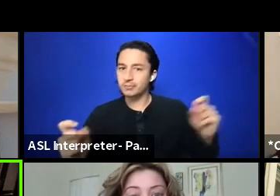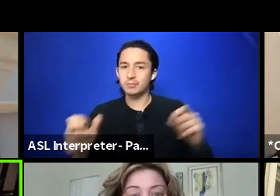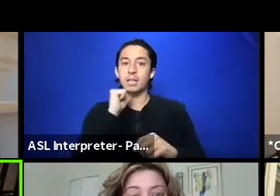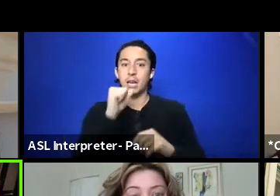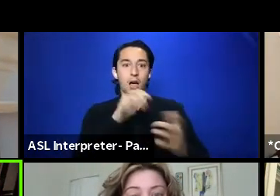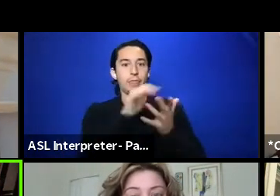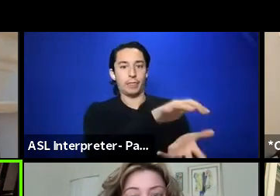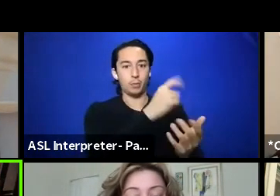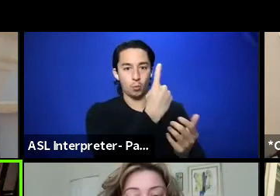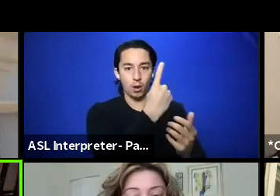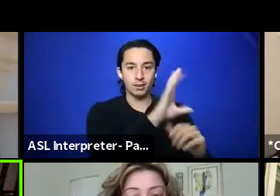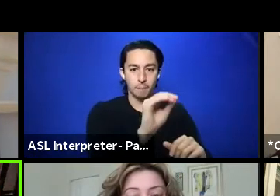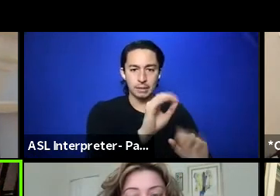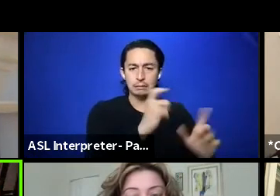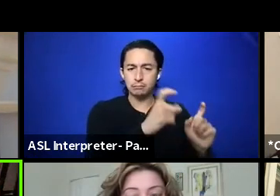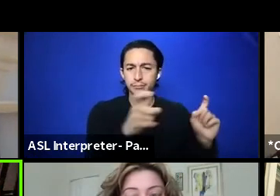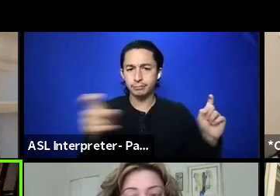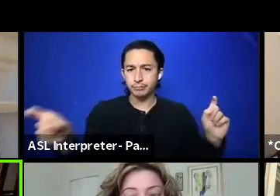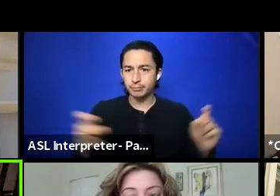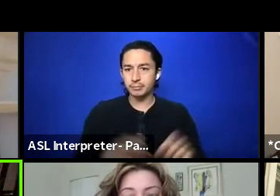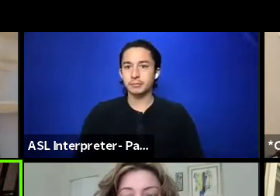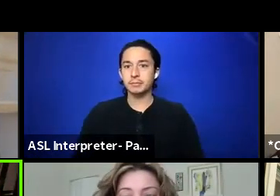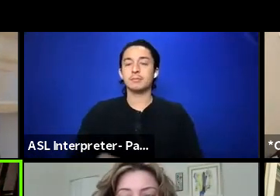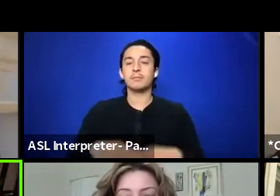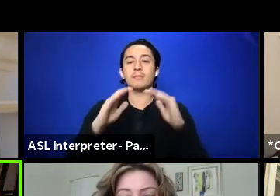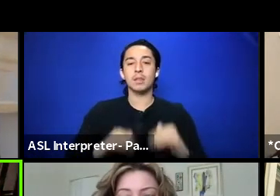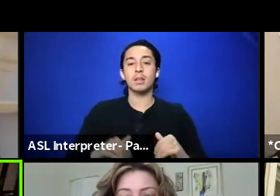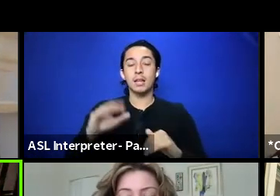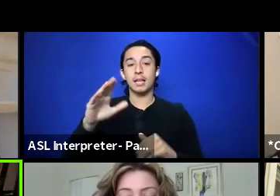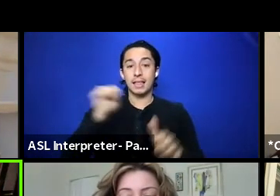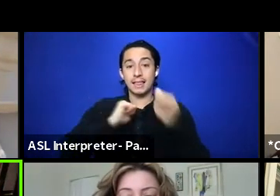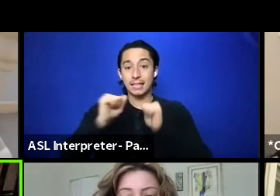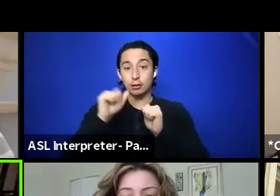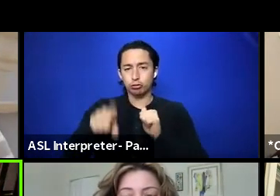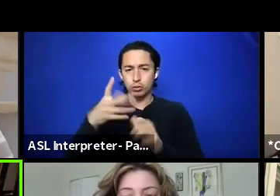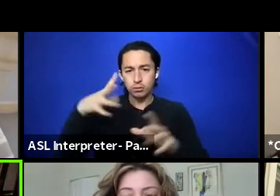Make theater part of the core curriculum in public education.